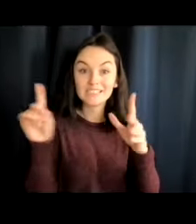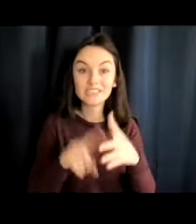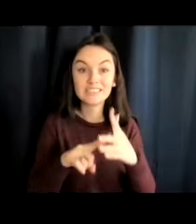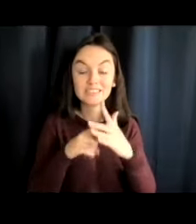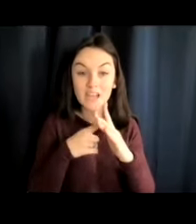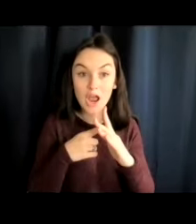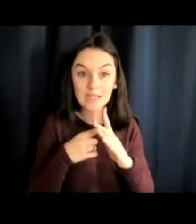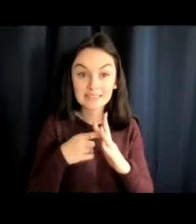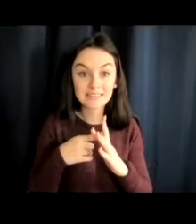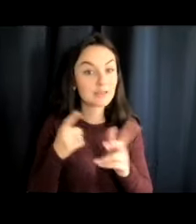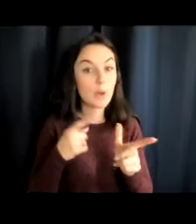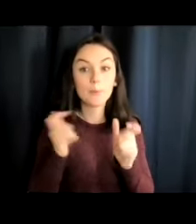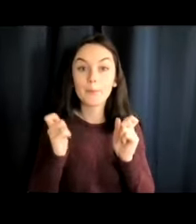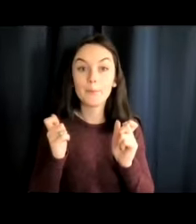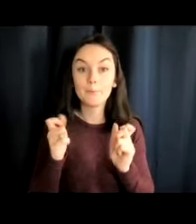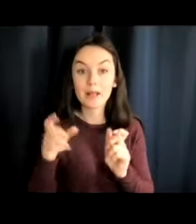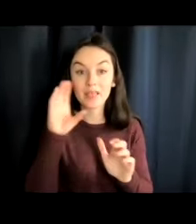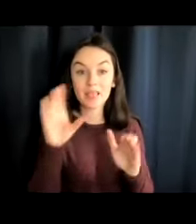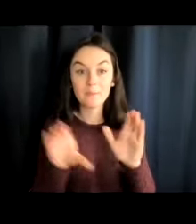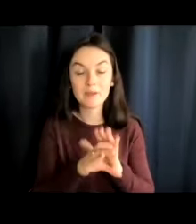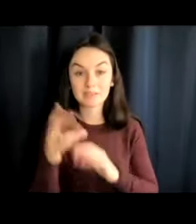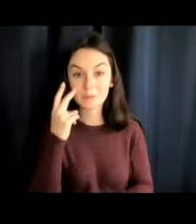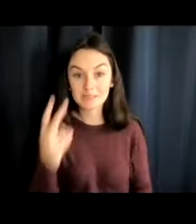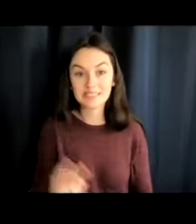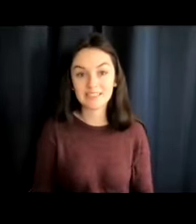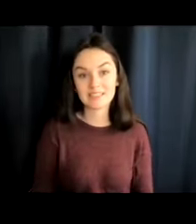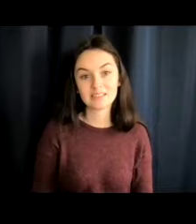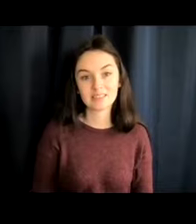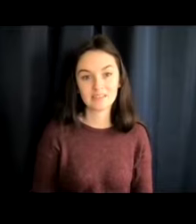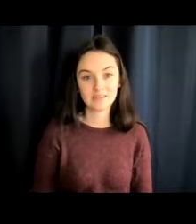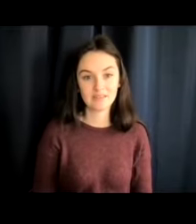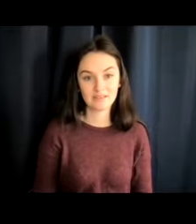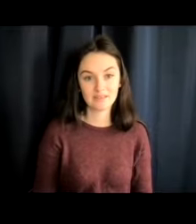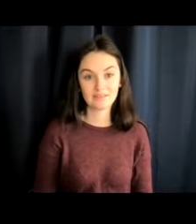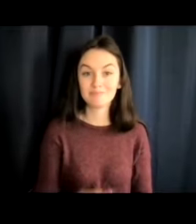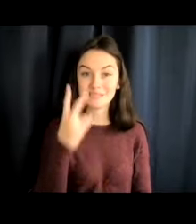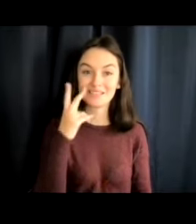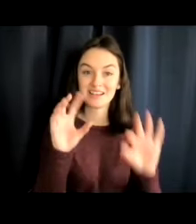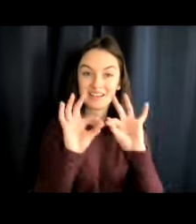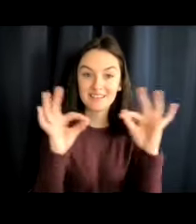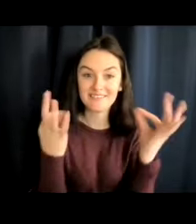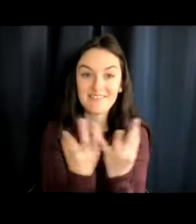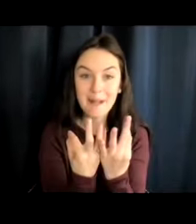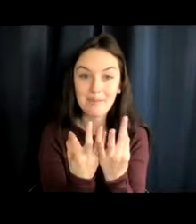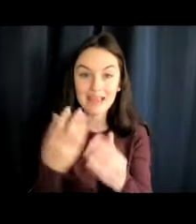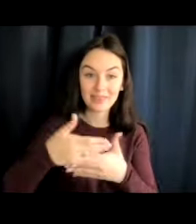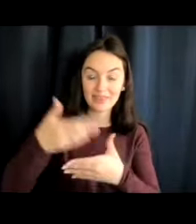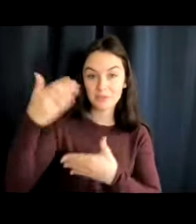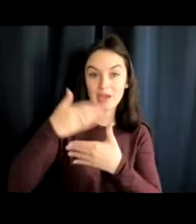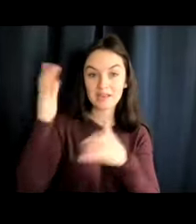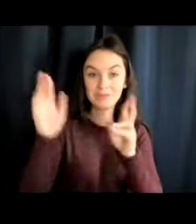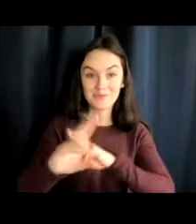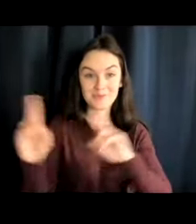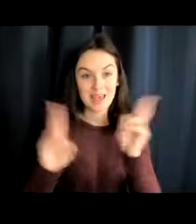her story right away in these pictures. I love that. You can see this family right here in their window, getting ready